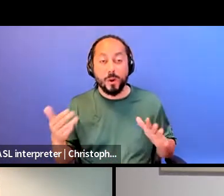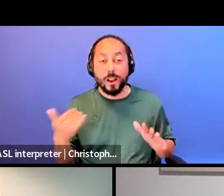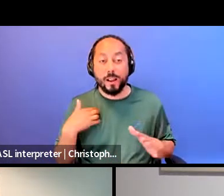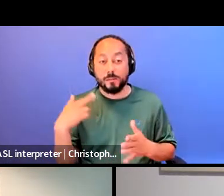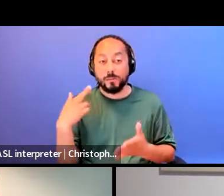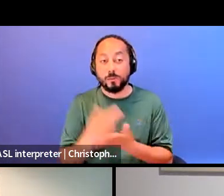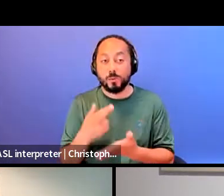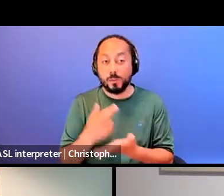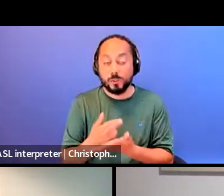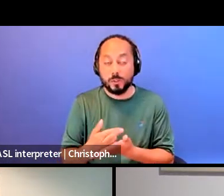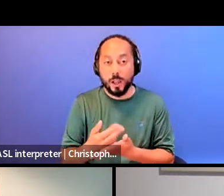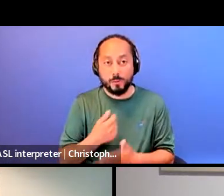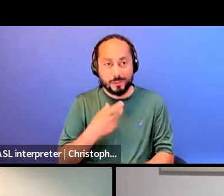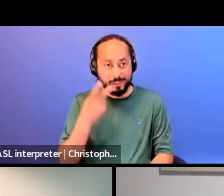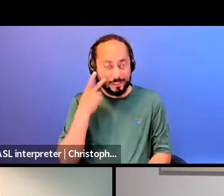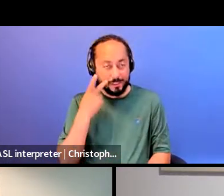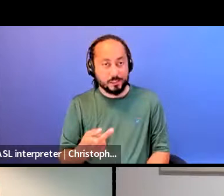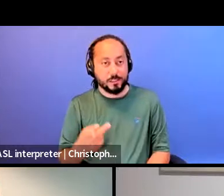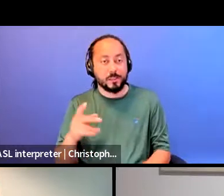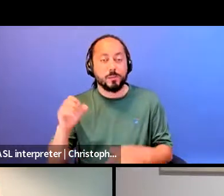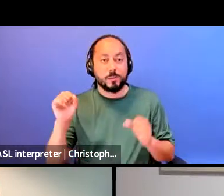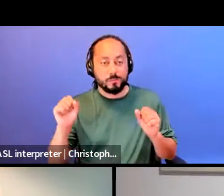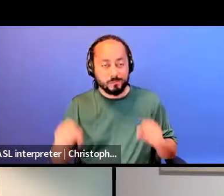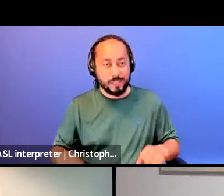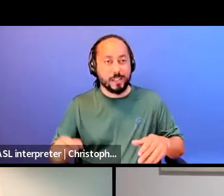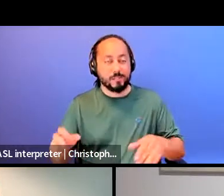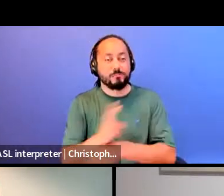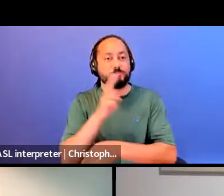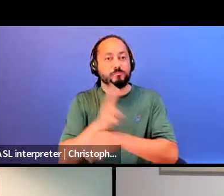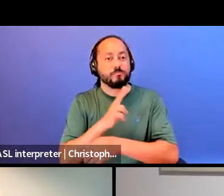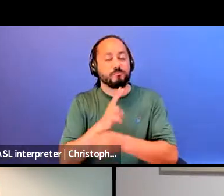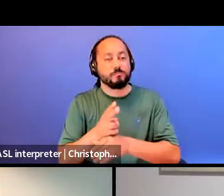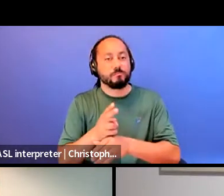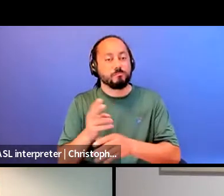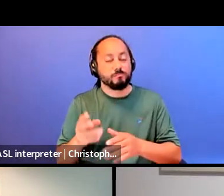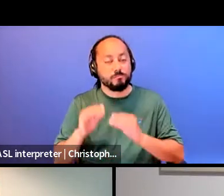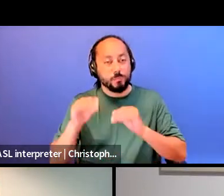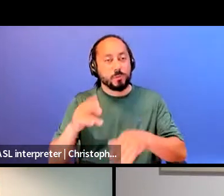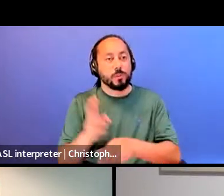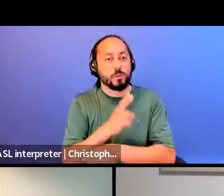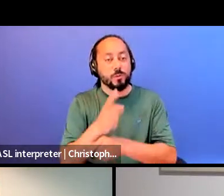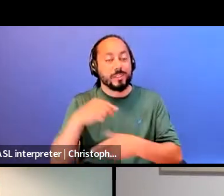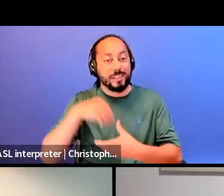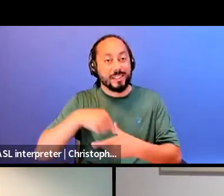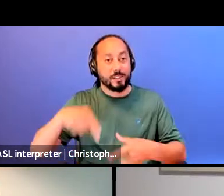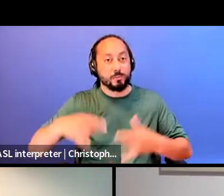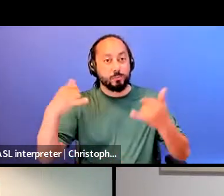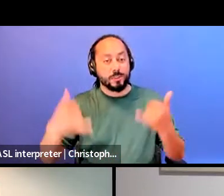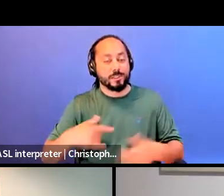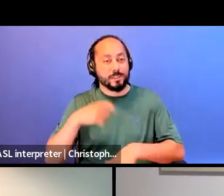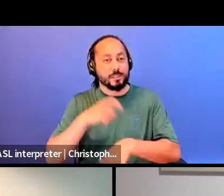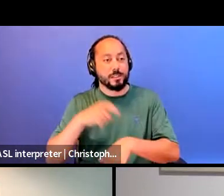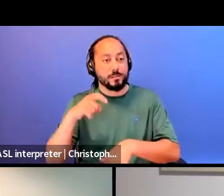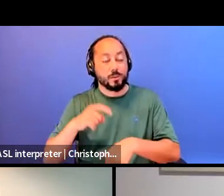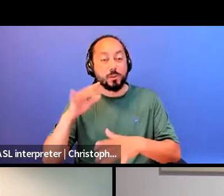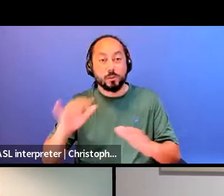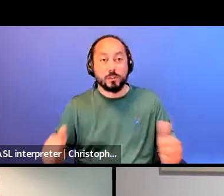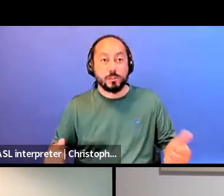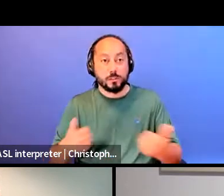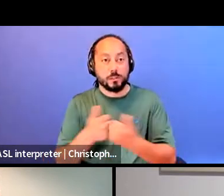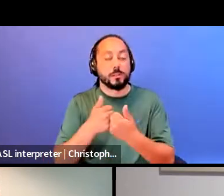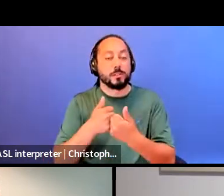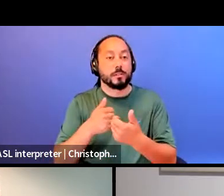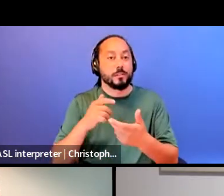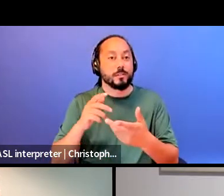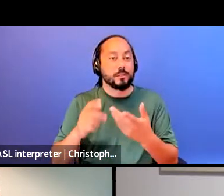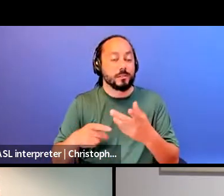we see that we're able to put that to use in these present times to combat the kinds of, you know, the wars